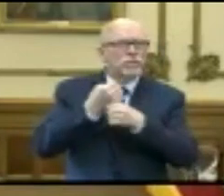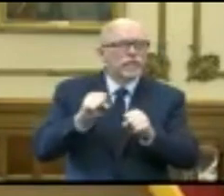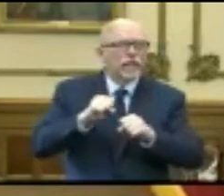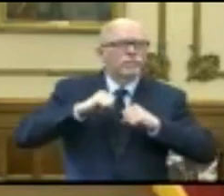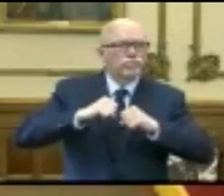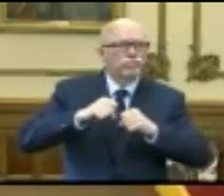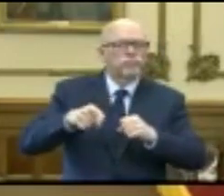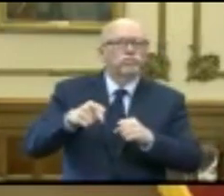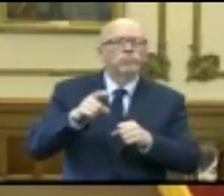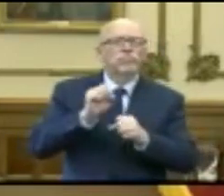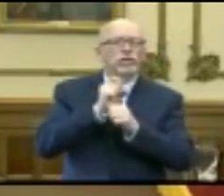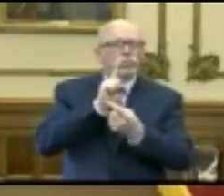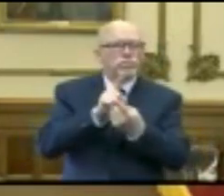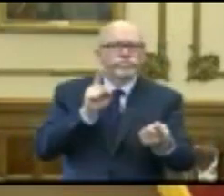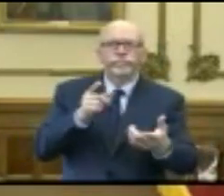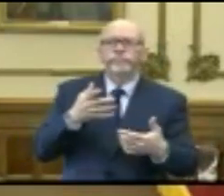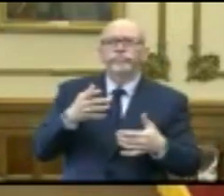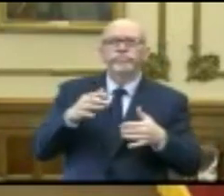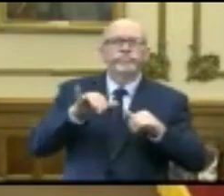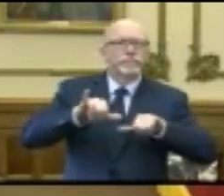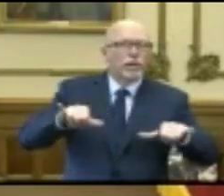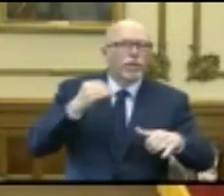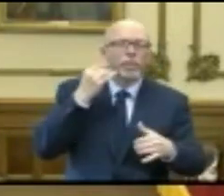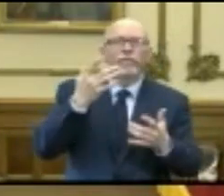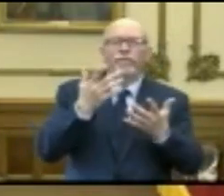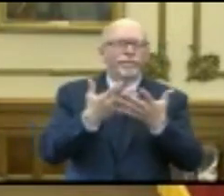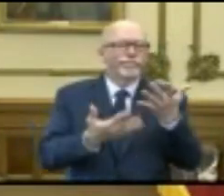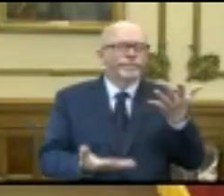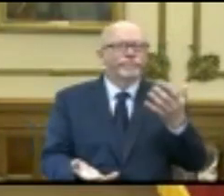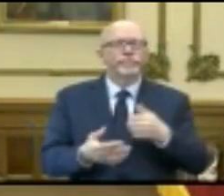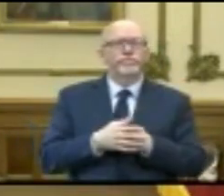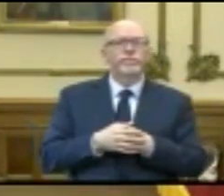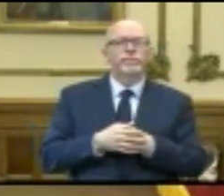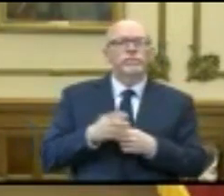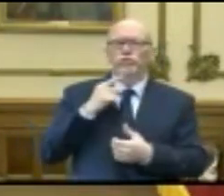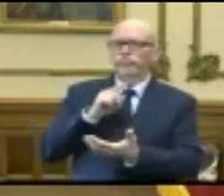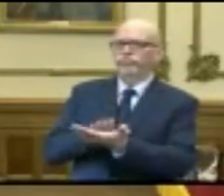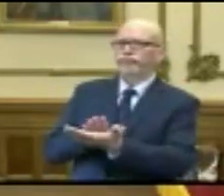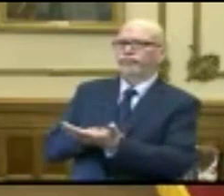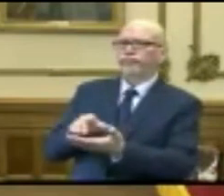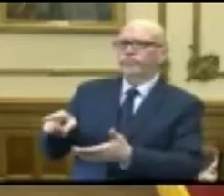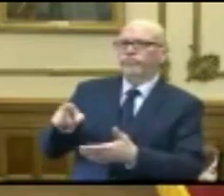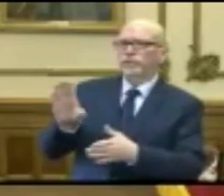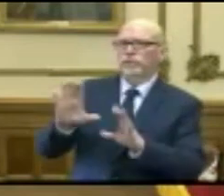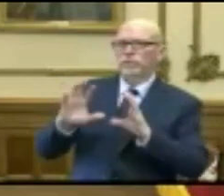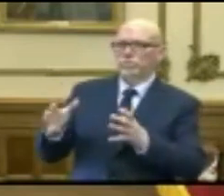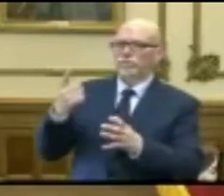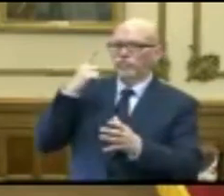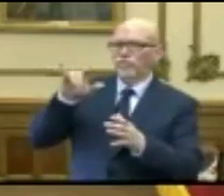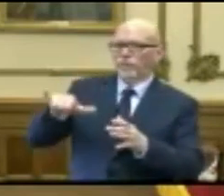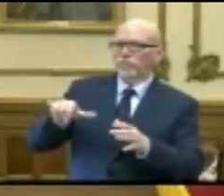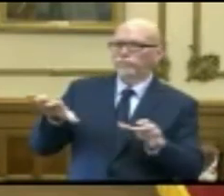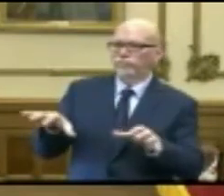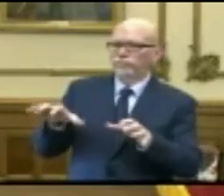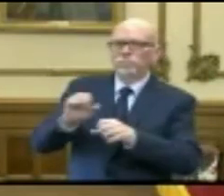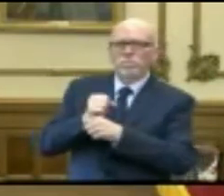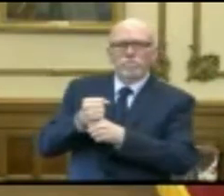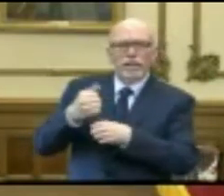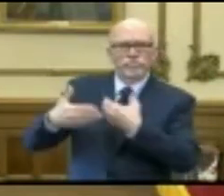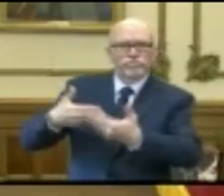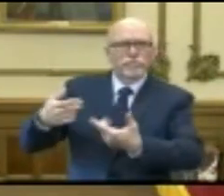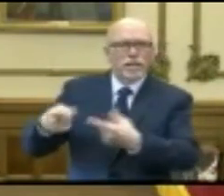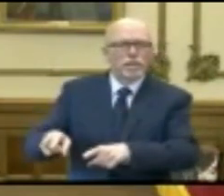ask them to social distance and to shelter at home. And I commend him and his team for implementing those measures.